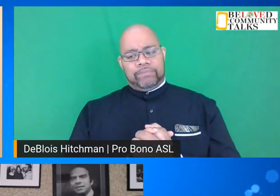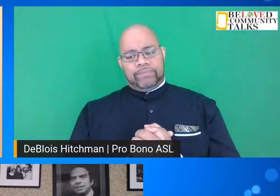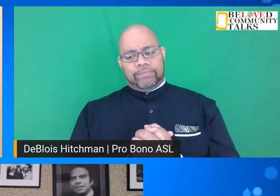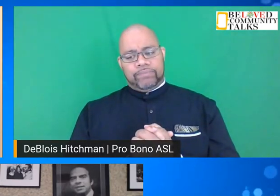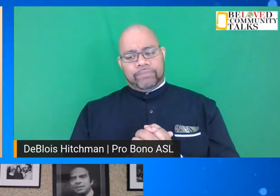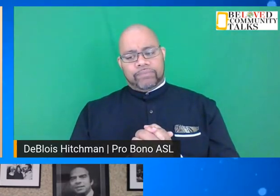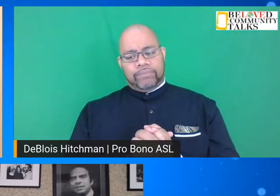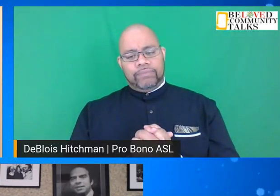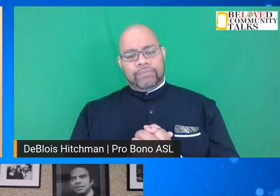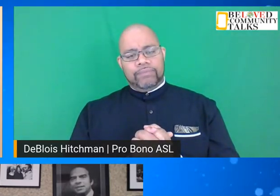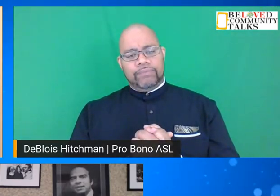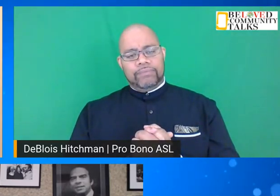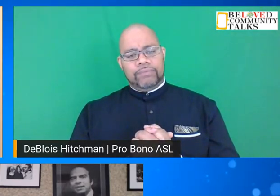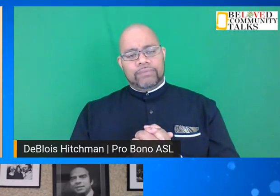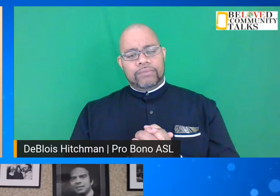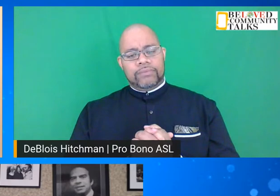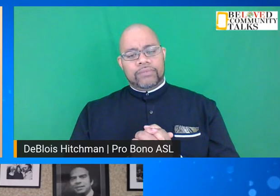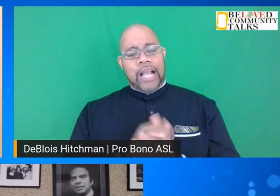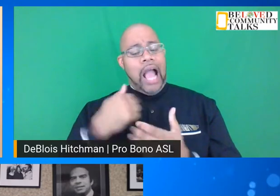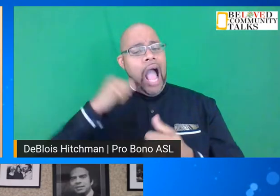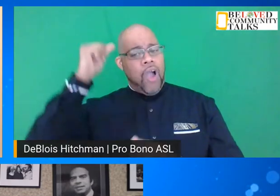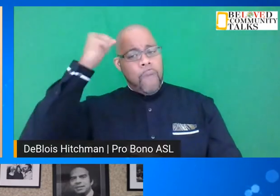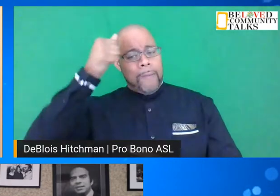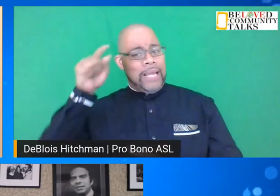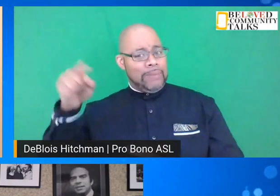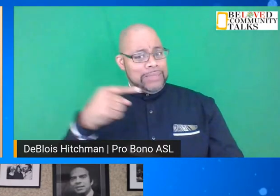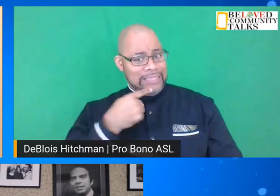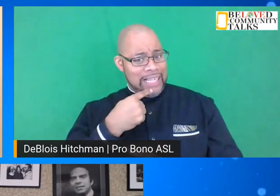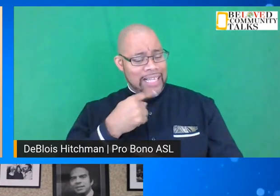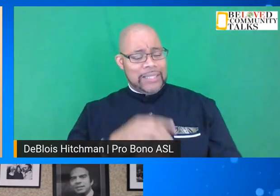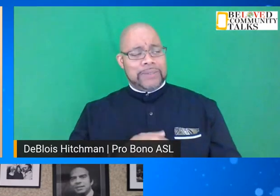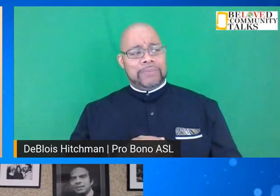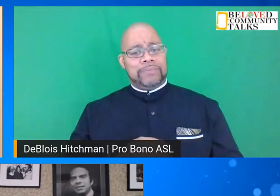In fact, I remember him saying,